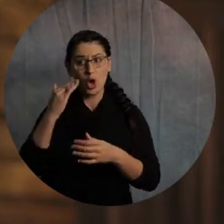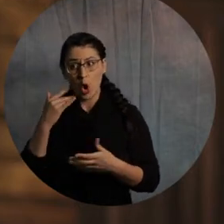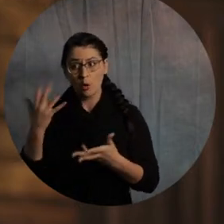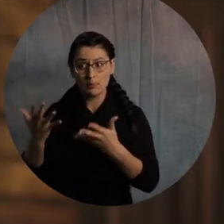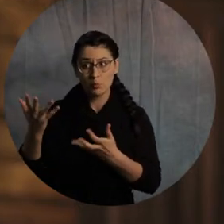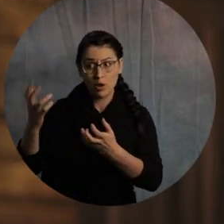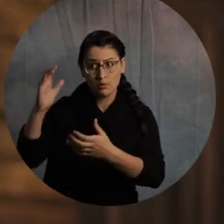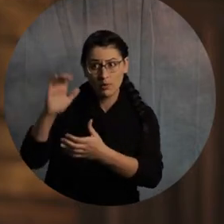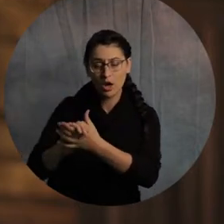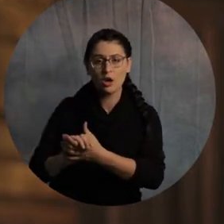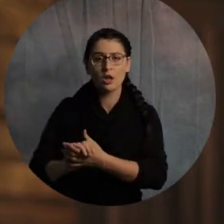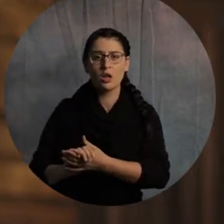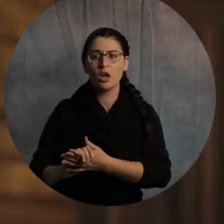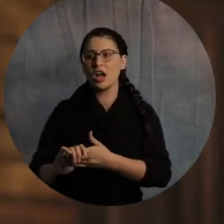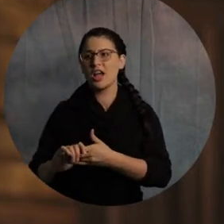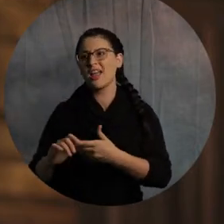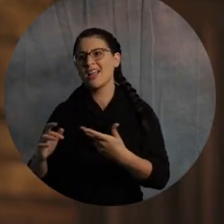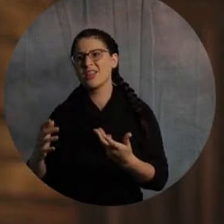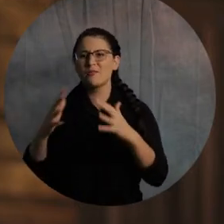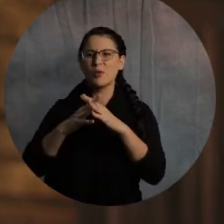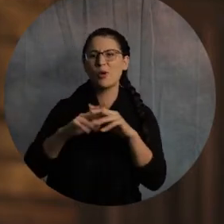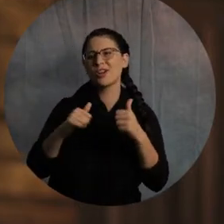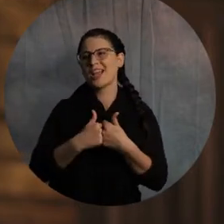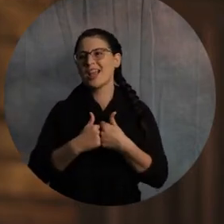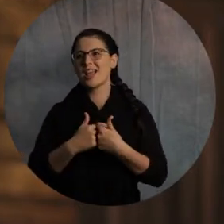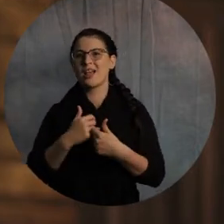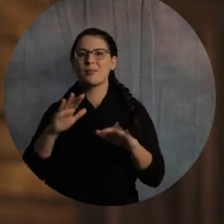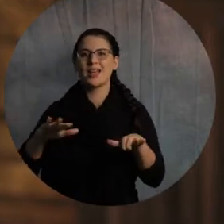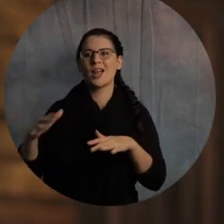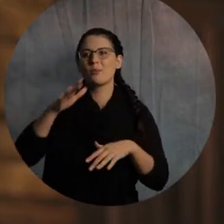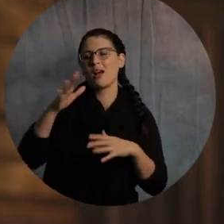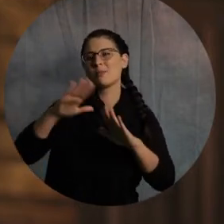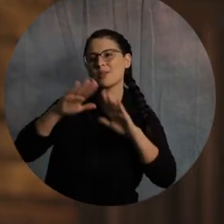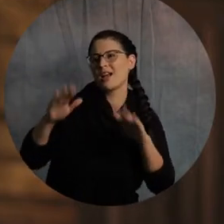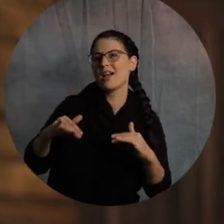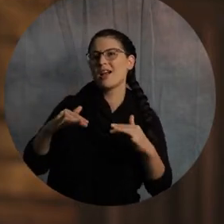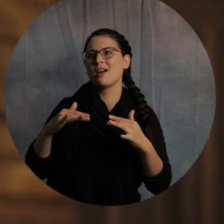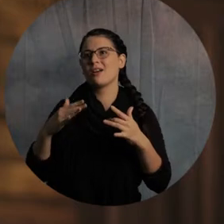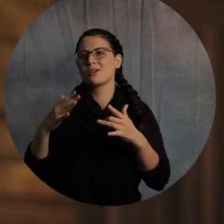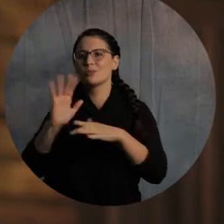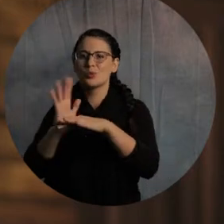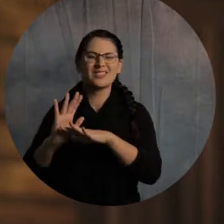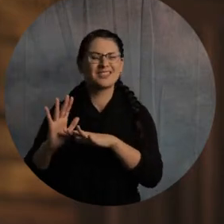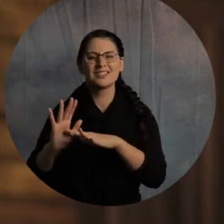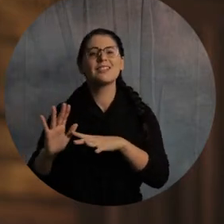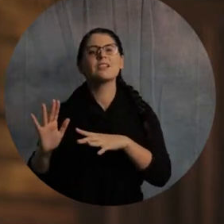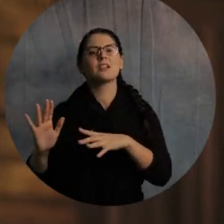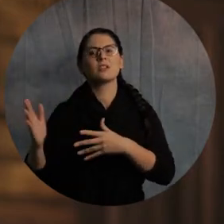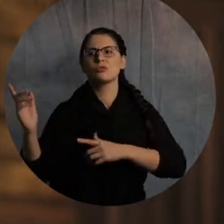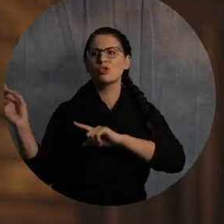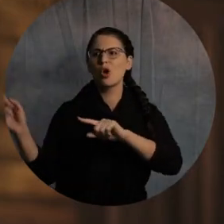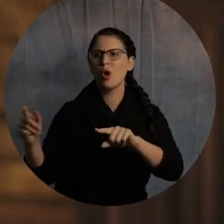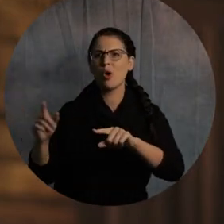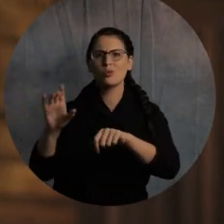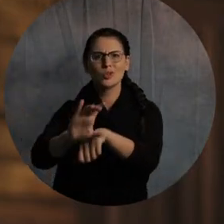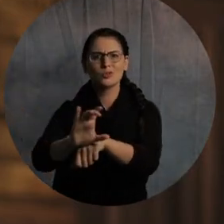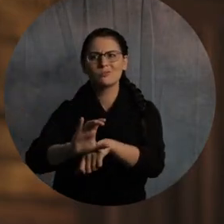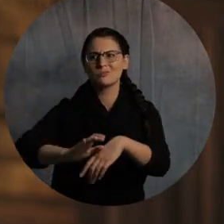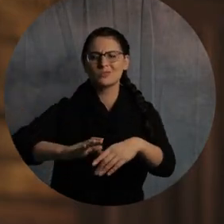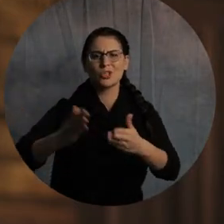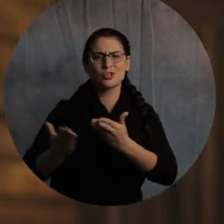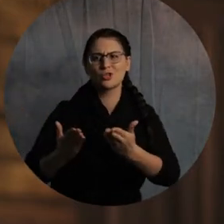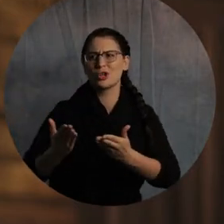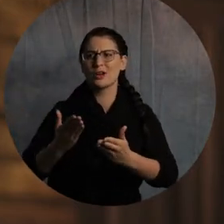not being, let's go to the movies or a football game or hang out at mom's house. But the context of your relationship being within the body of Christ and church and